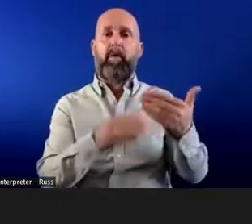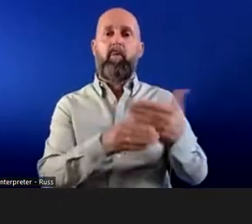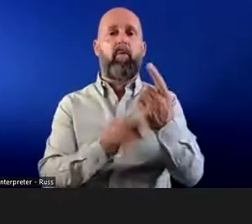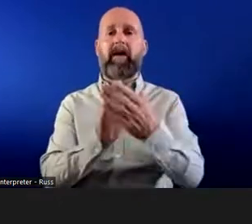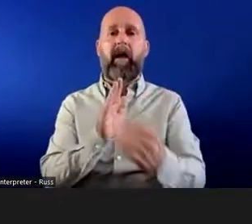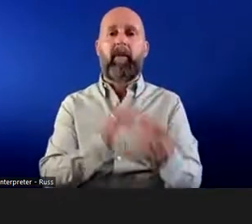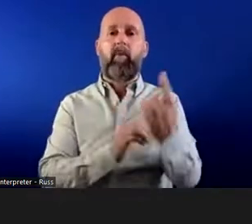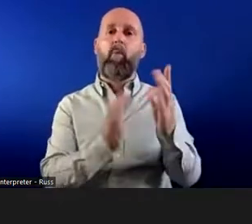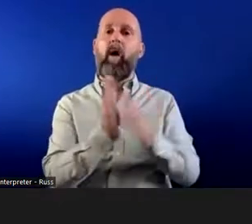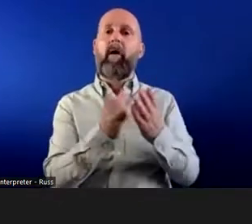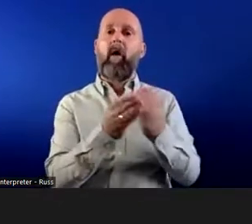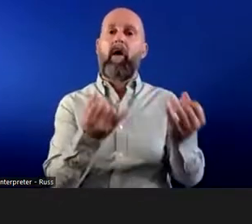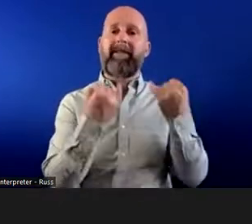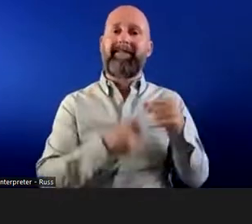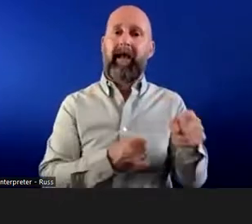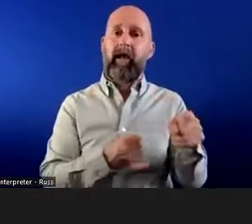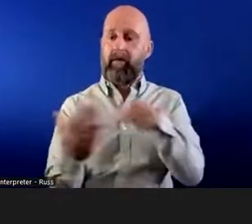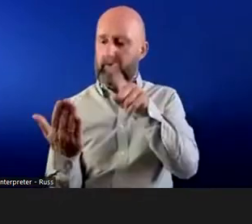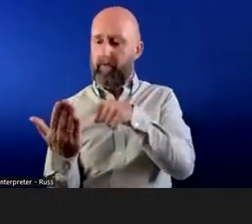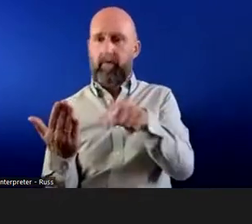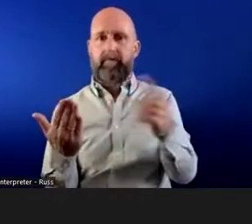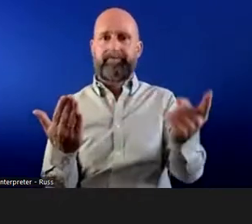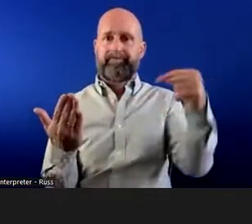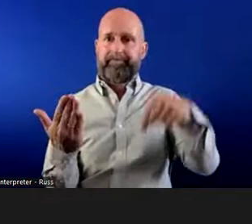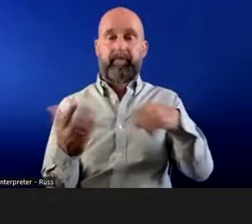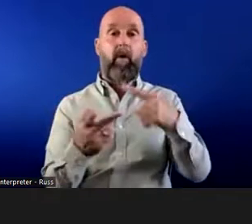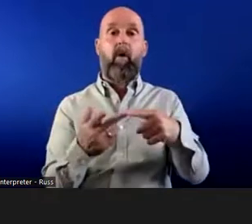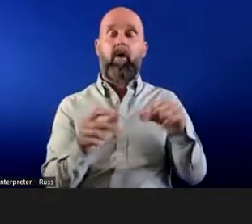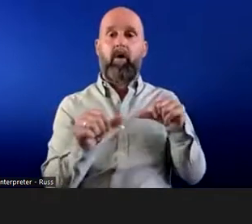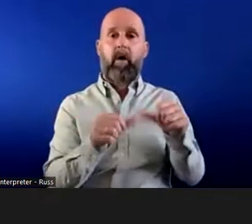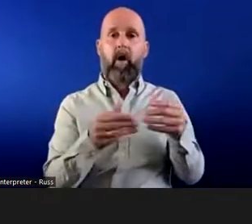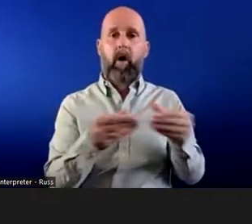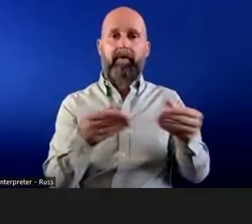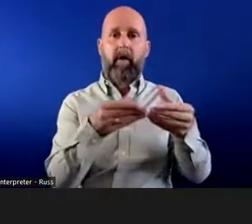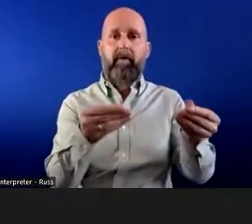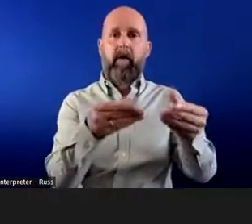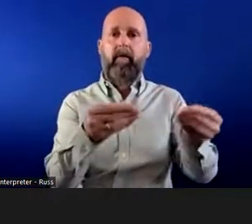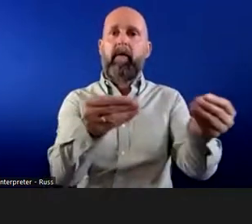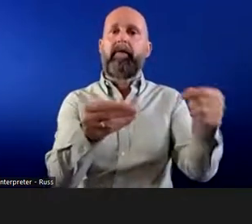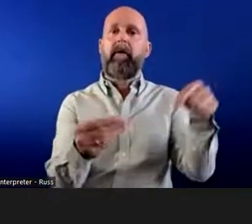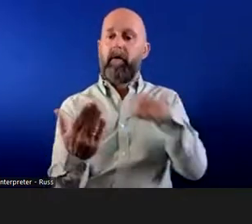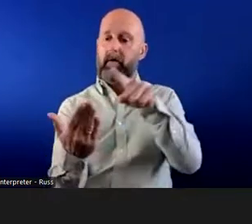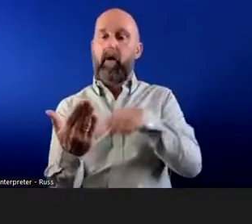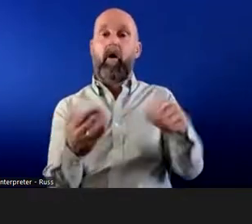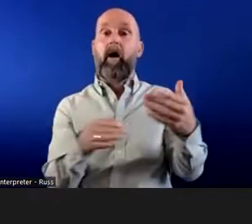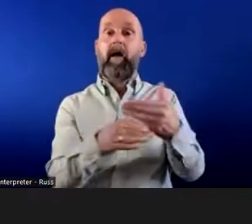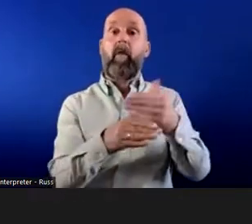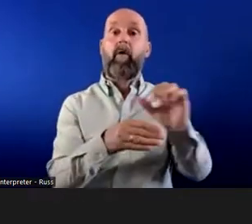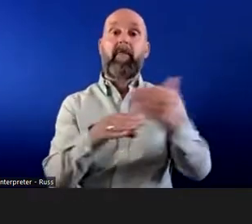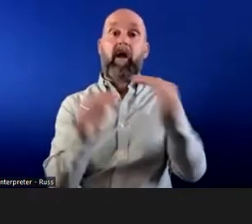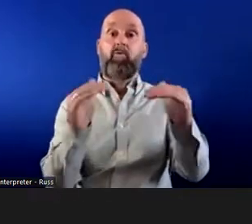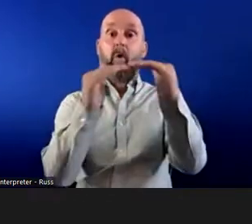after one month sickness absence, or where there is frequent short-term absences, or perhaps where the employee is not performing in their role,